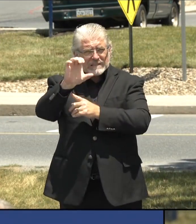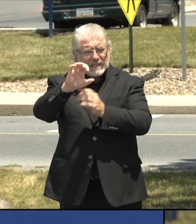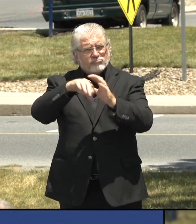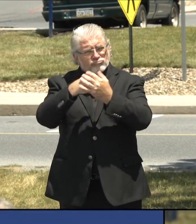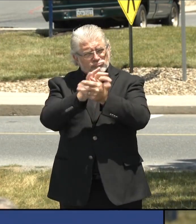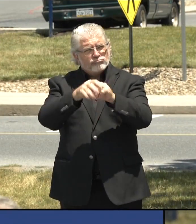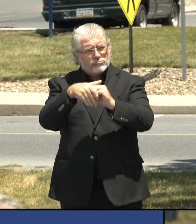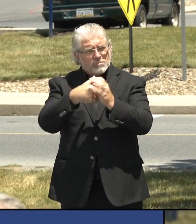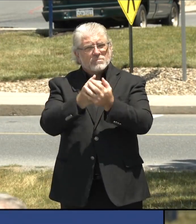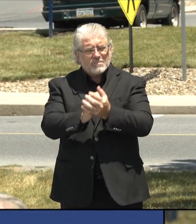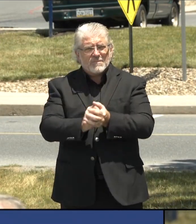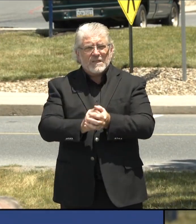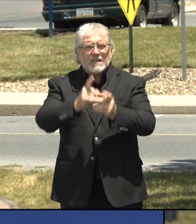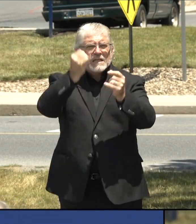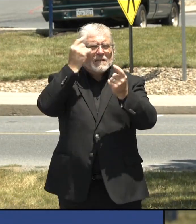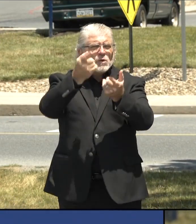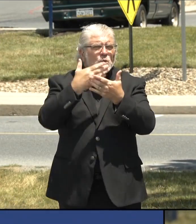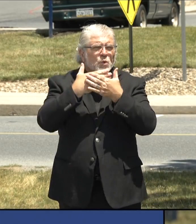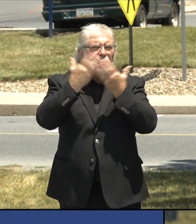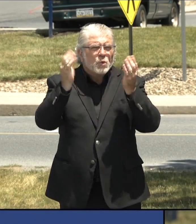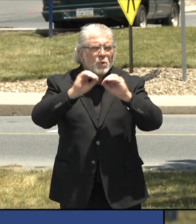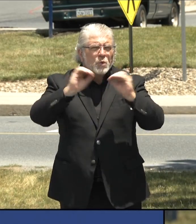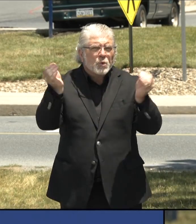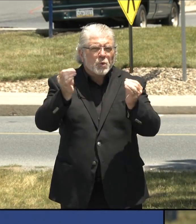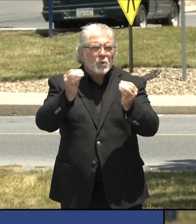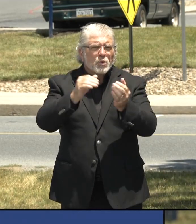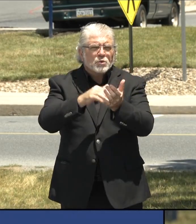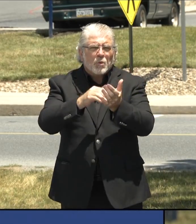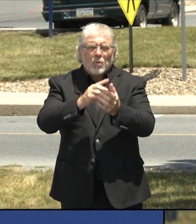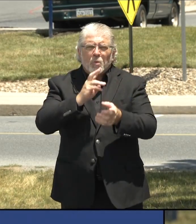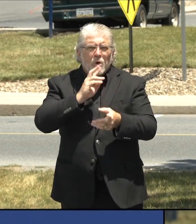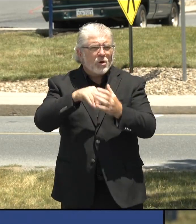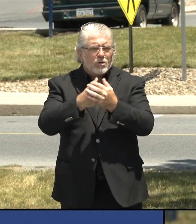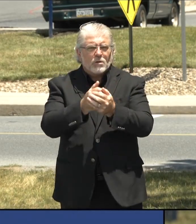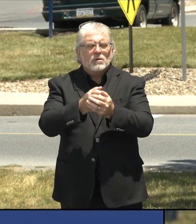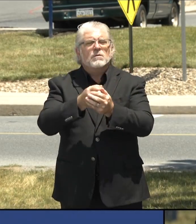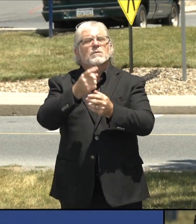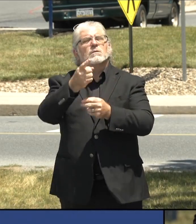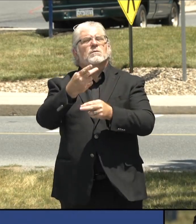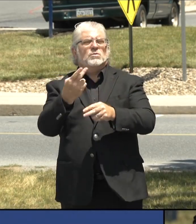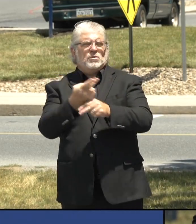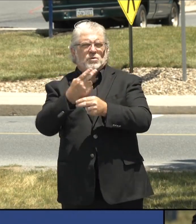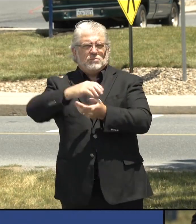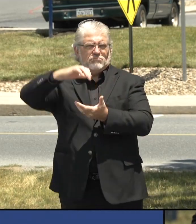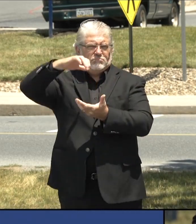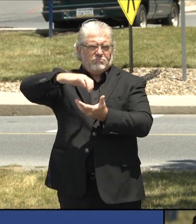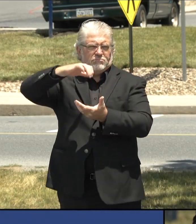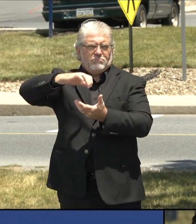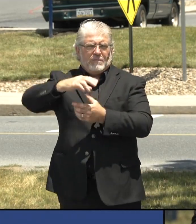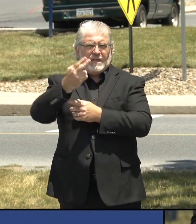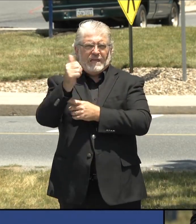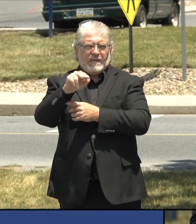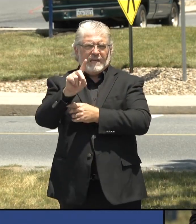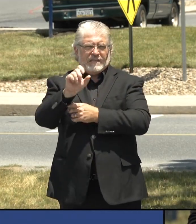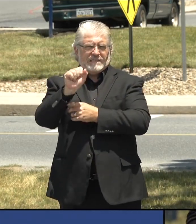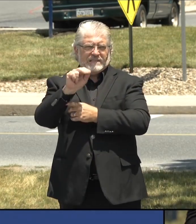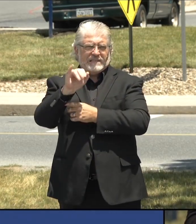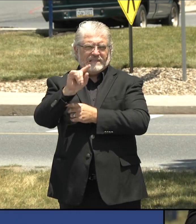know now the time it takes to sing happy birthday twice. Use hand sanitizer if soap and water are not available.